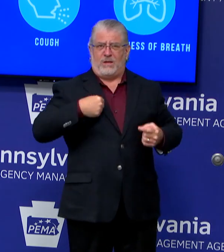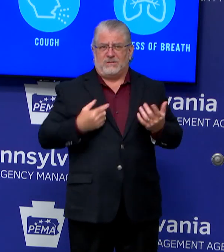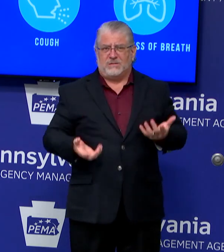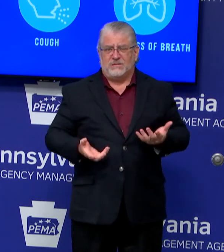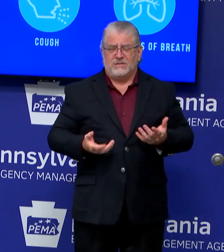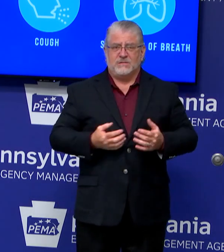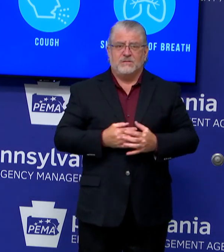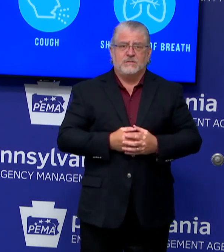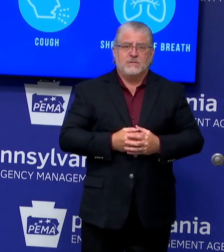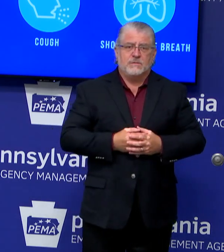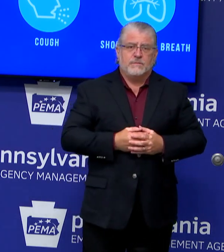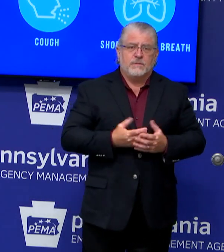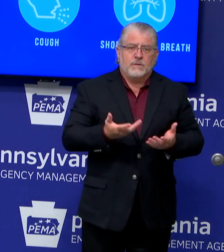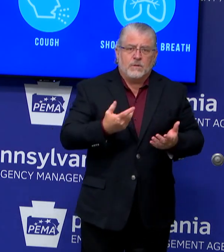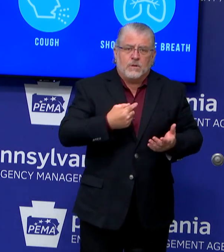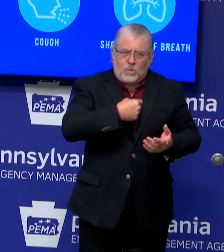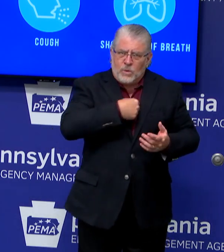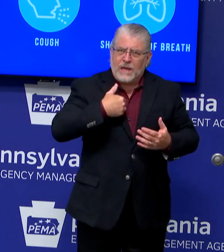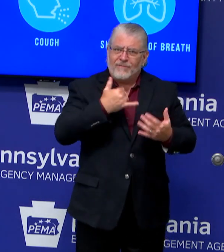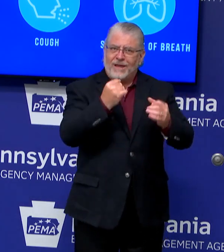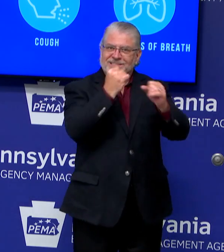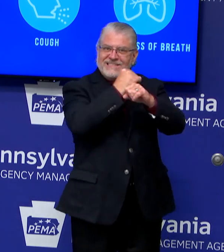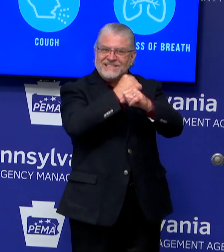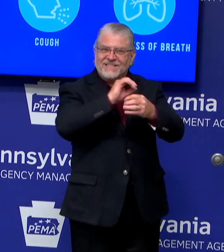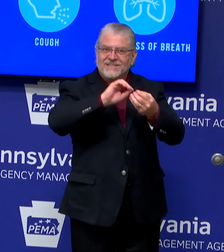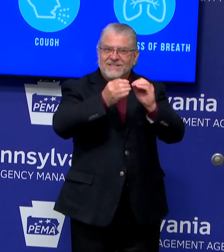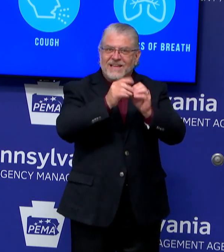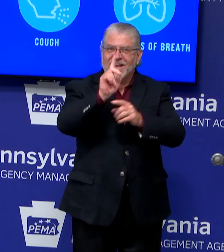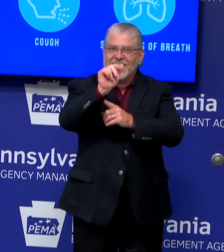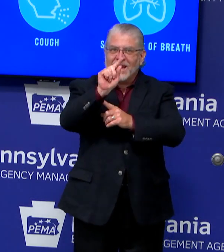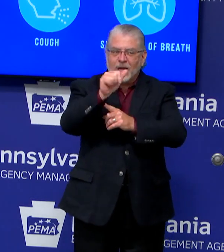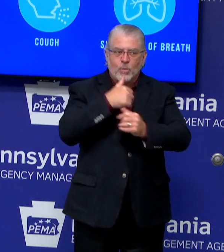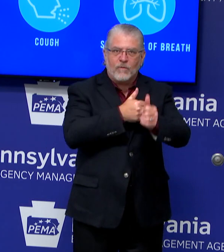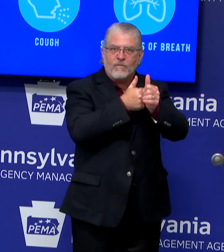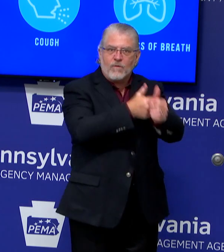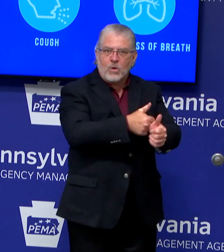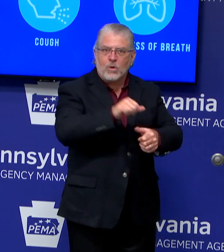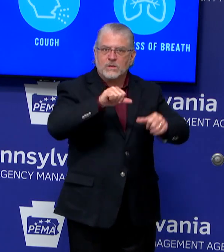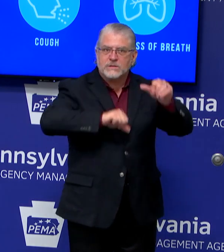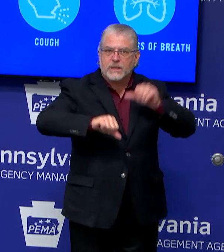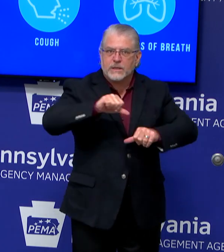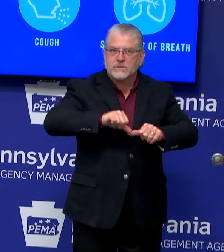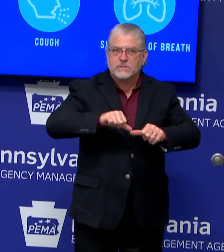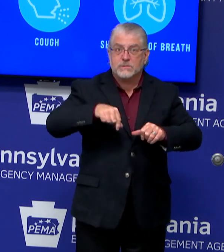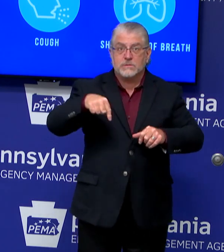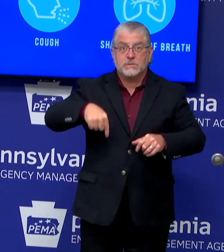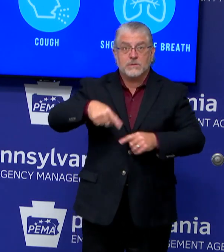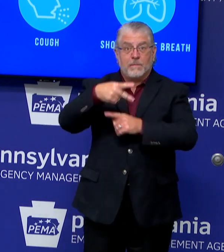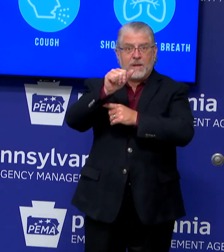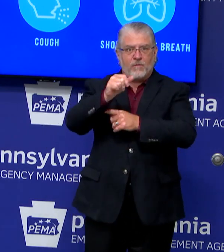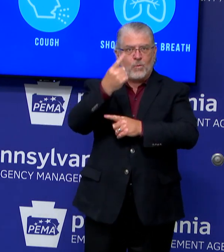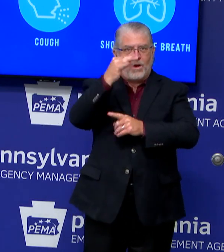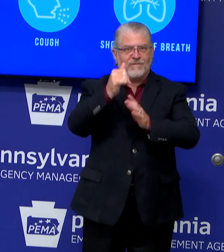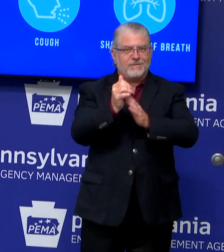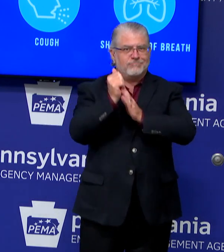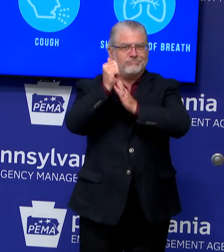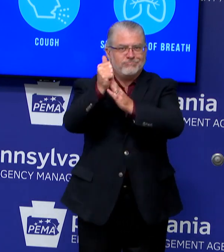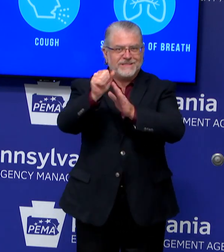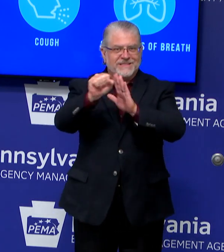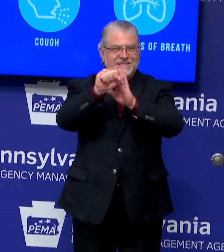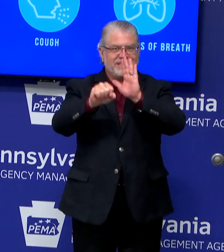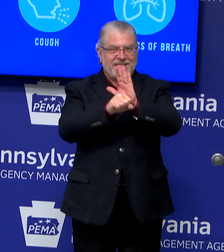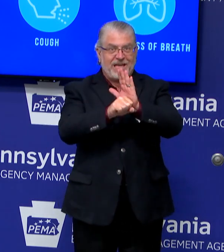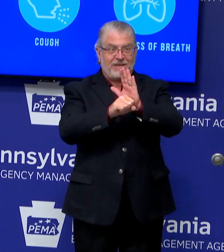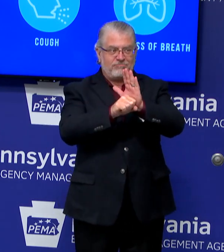know that our science-based approach has made Pennsylvania actually one of the leading states when it comes to addressing the COVID-19 pandemic. Our new